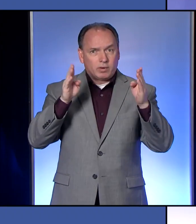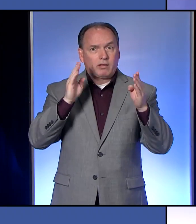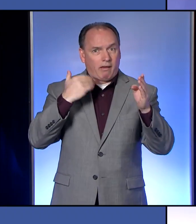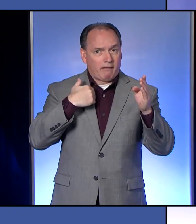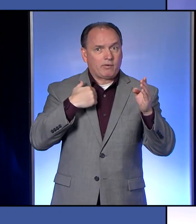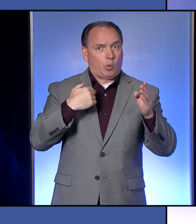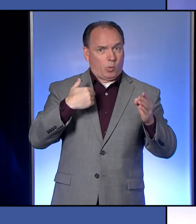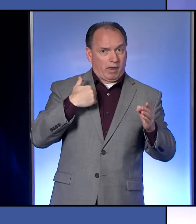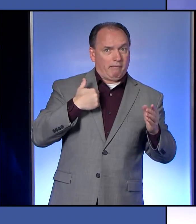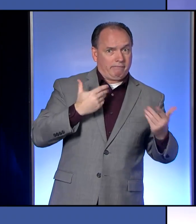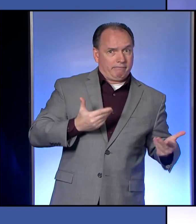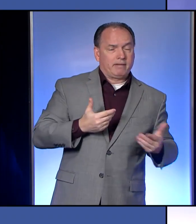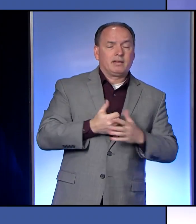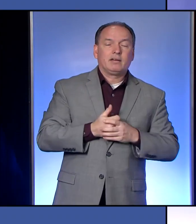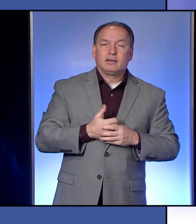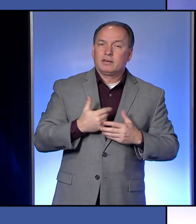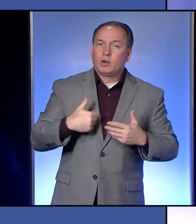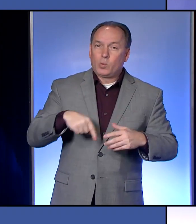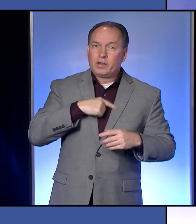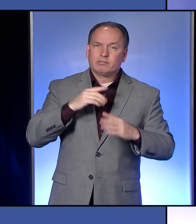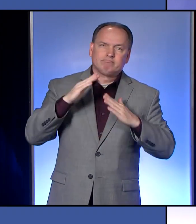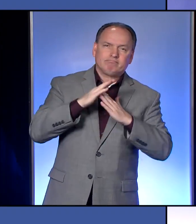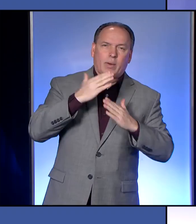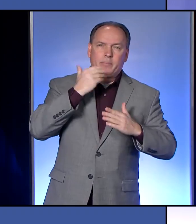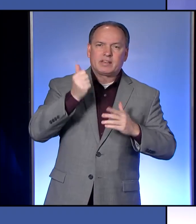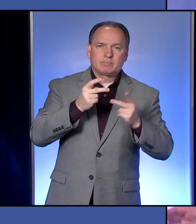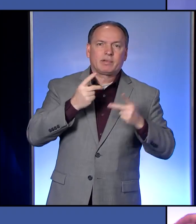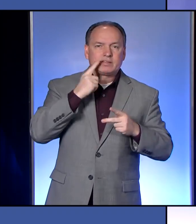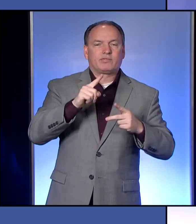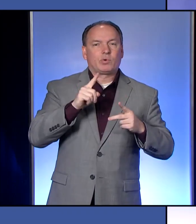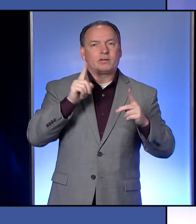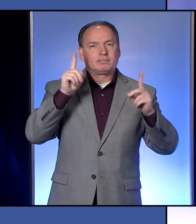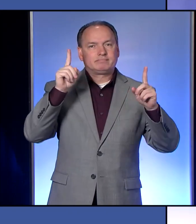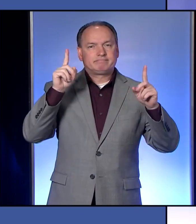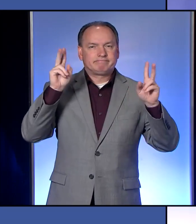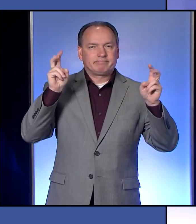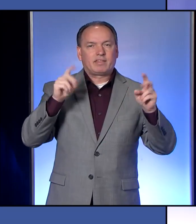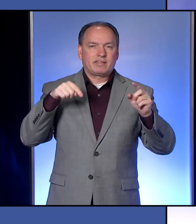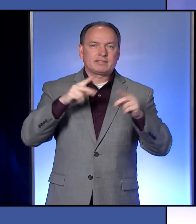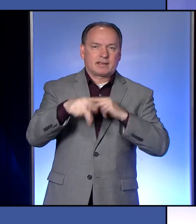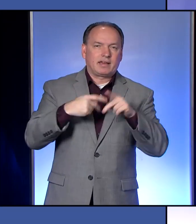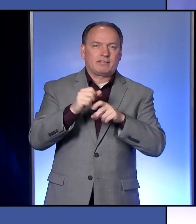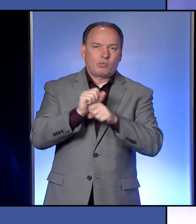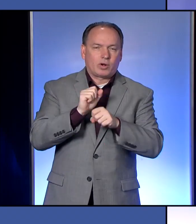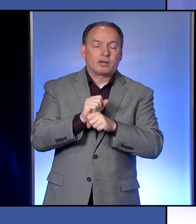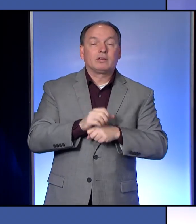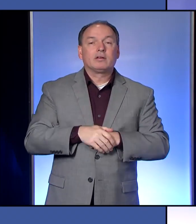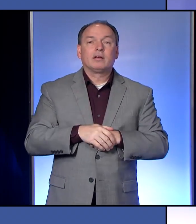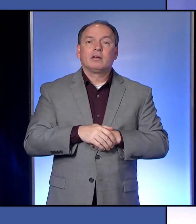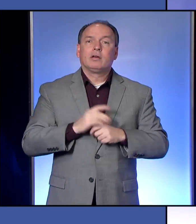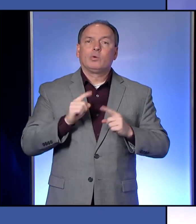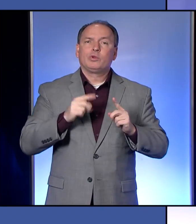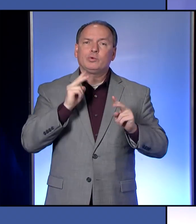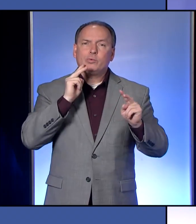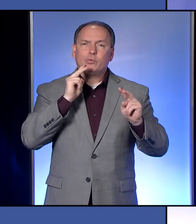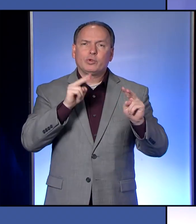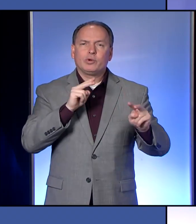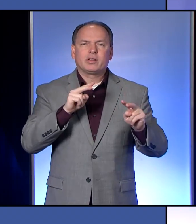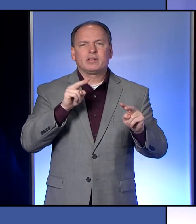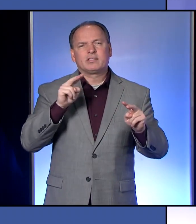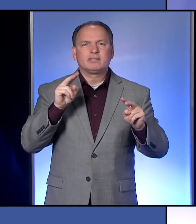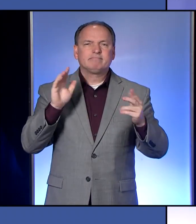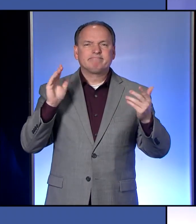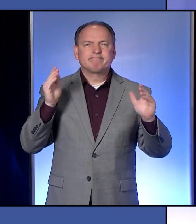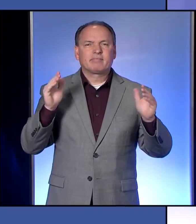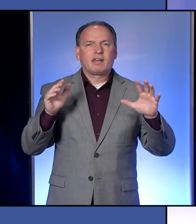we feel that we are really best placed for this type of work. And when you look at the threshold of 50